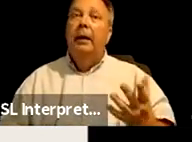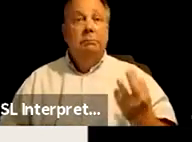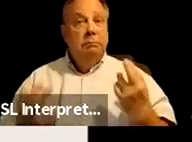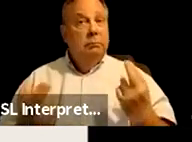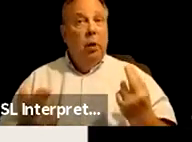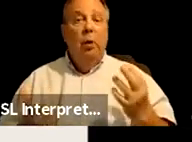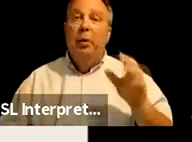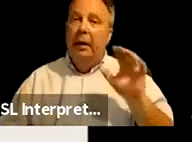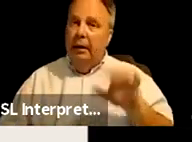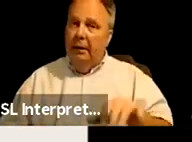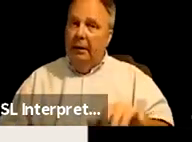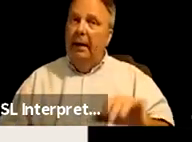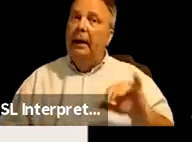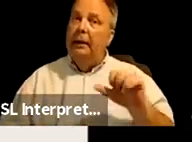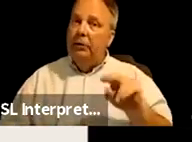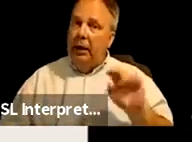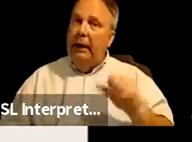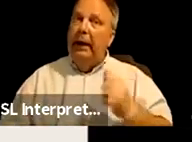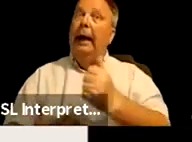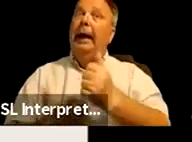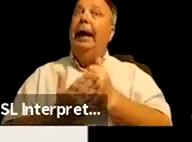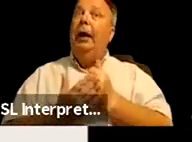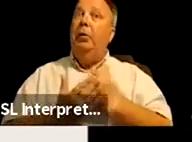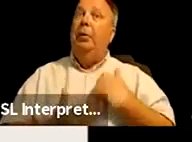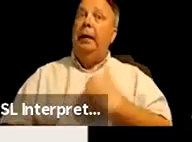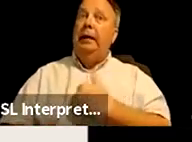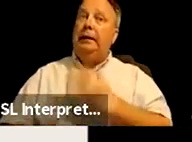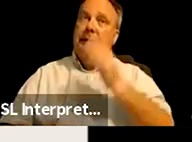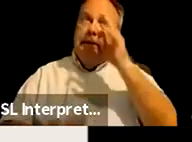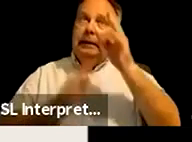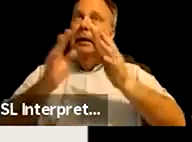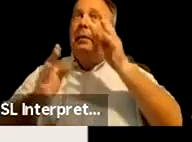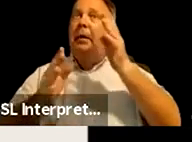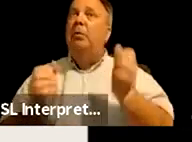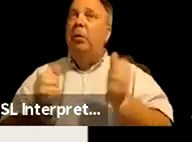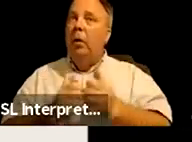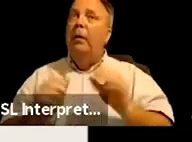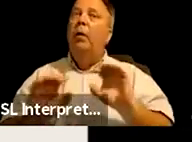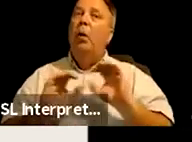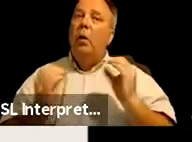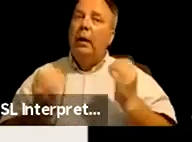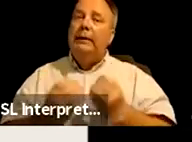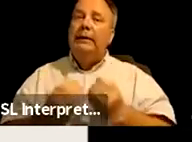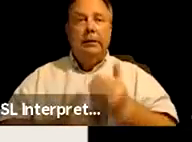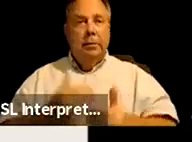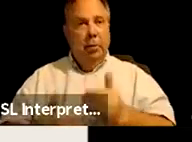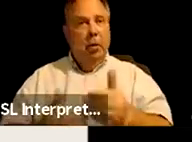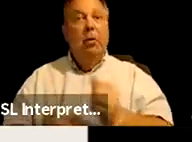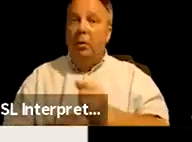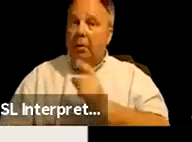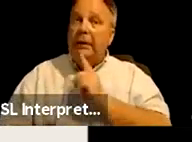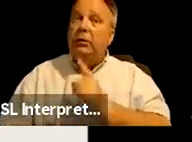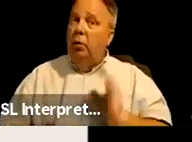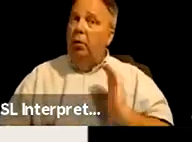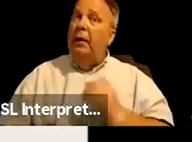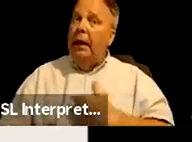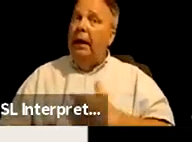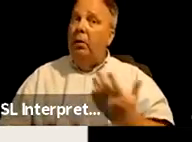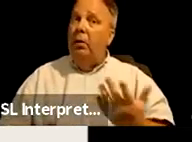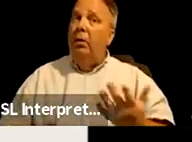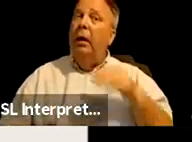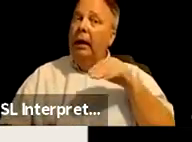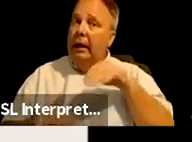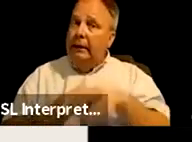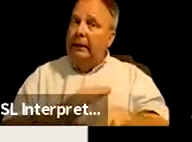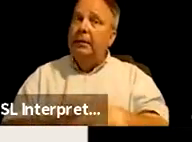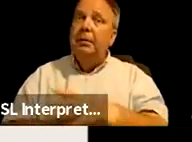that Jen can help us come up with an organizational protocol to make sure that our accessibility